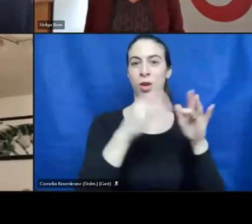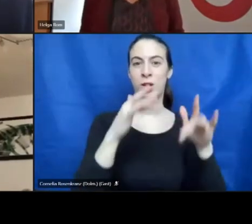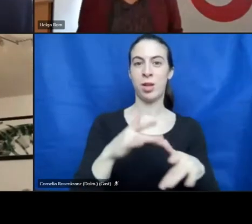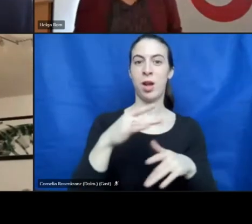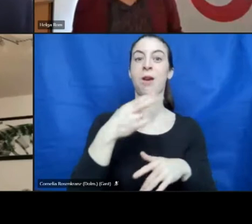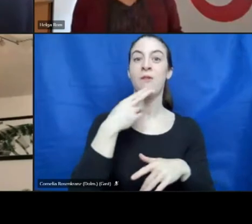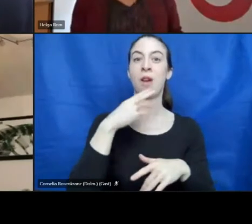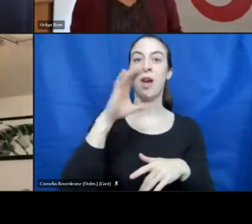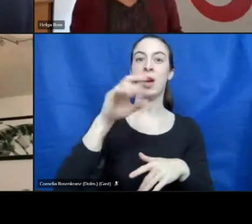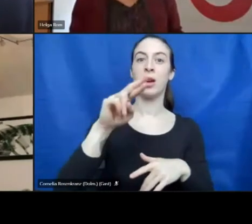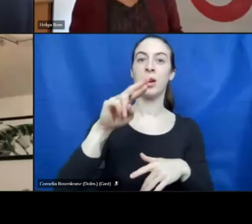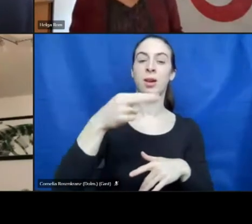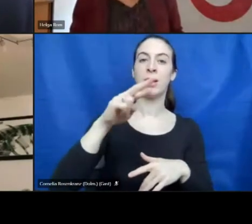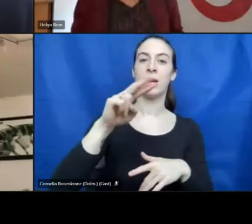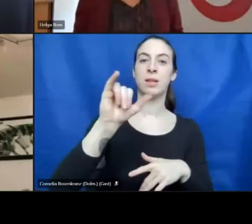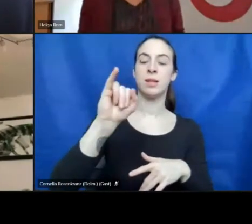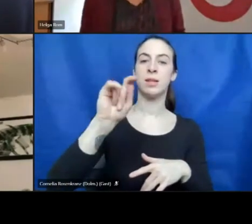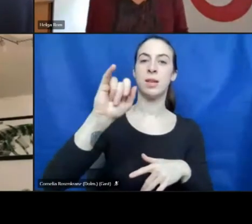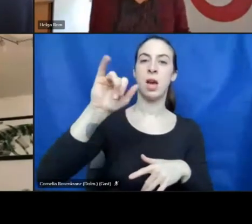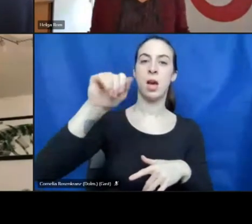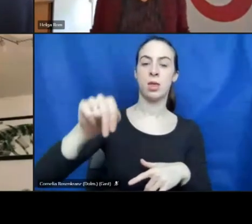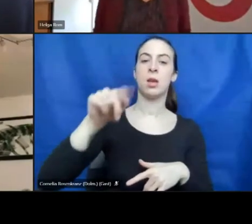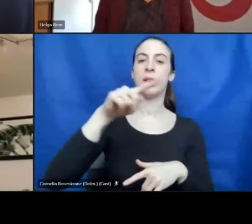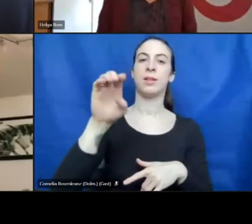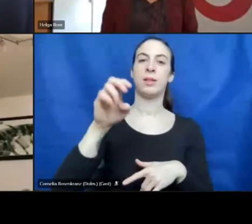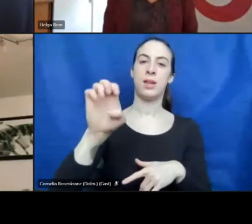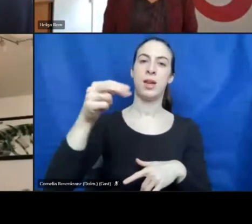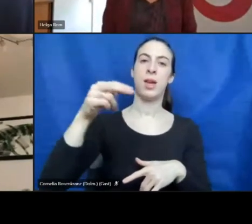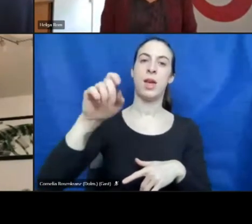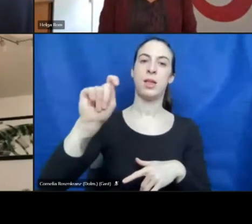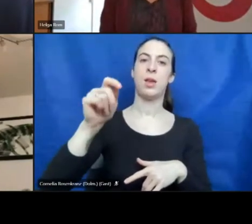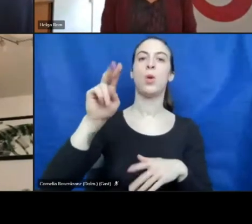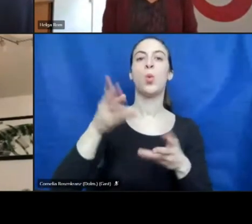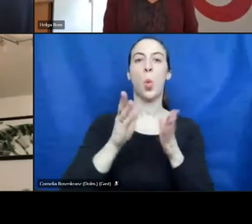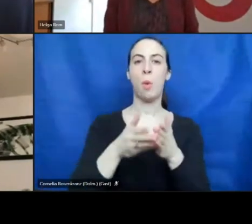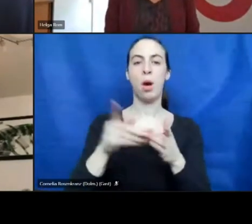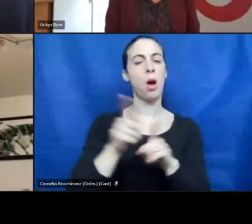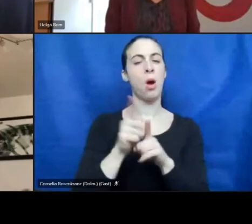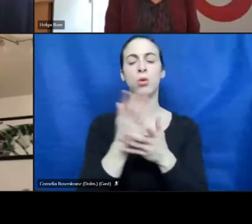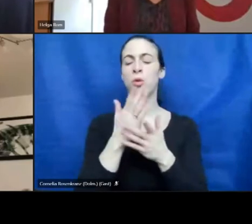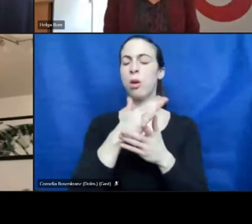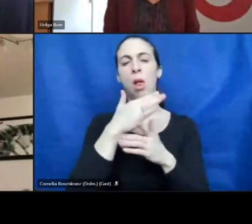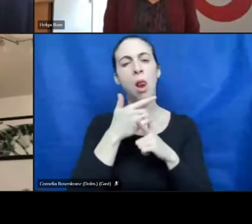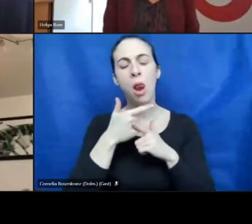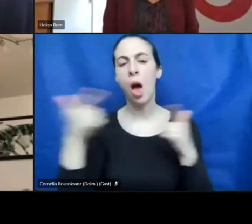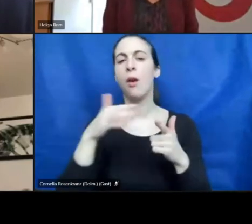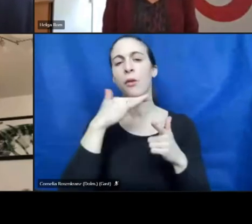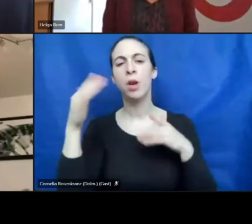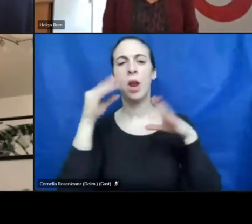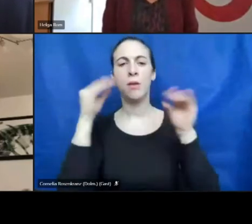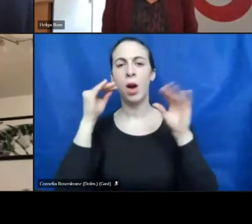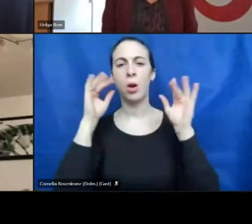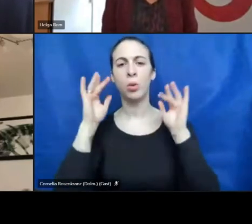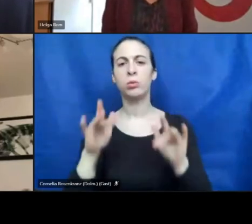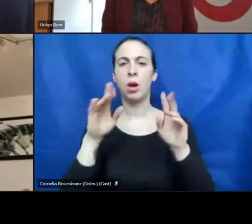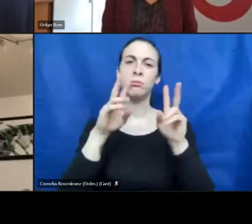also an entrepreneur with disability for many, many years and an expert in this field. I'm